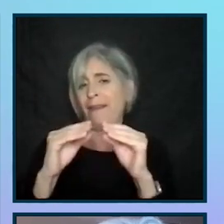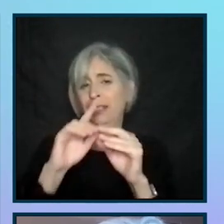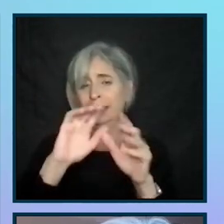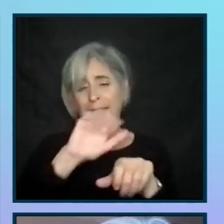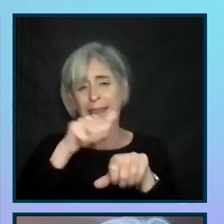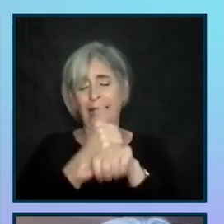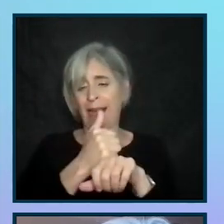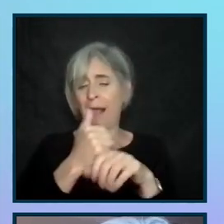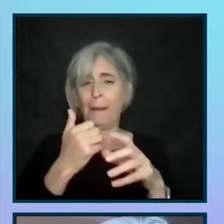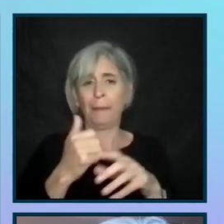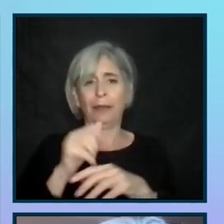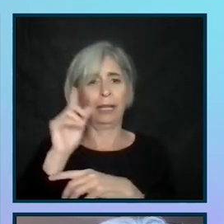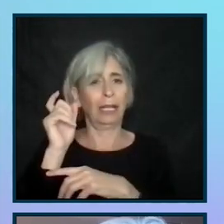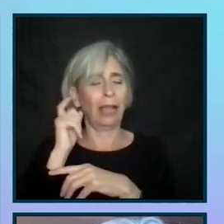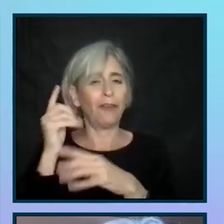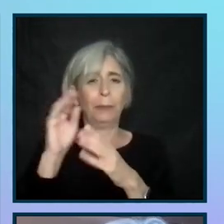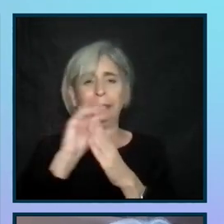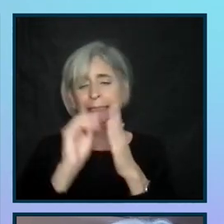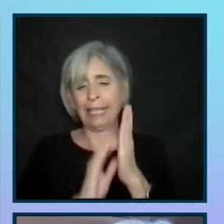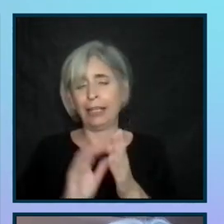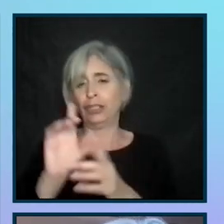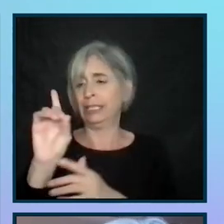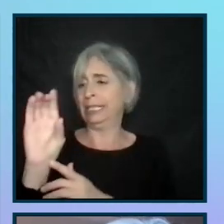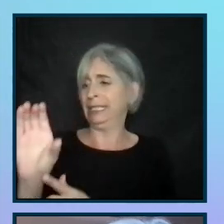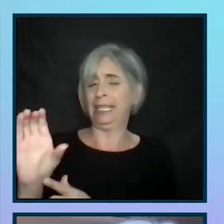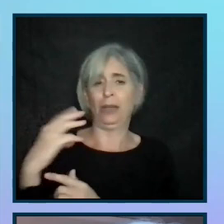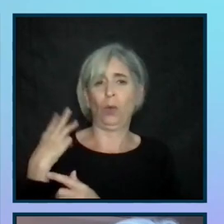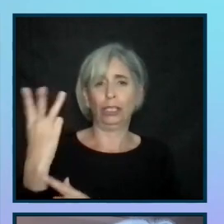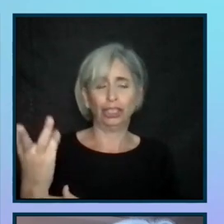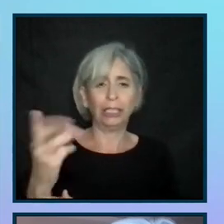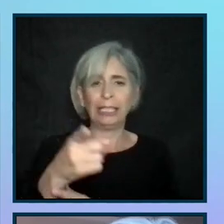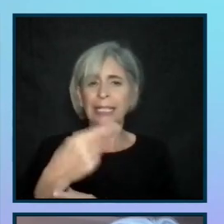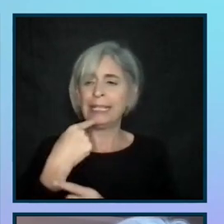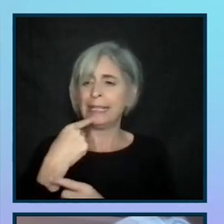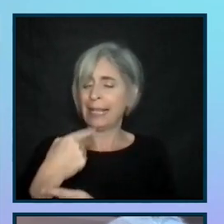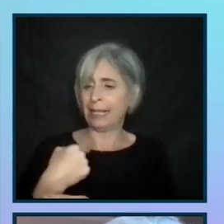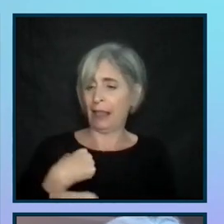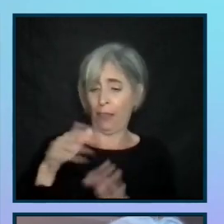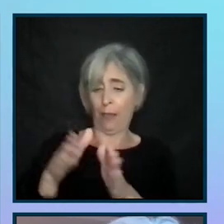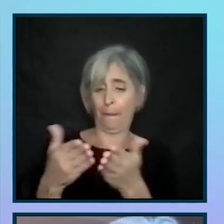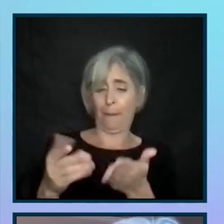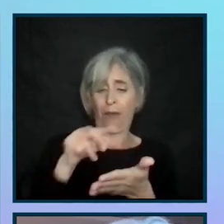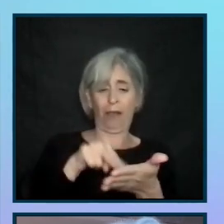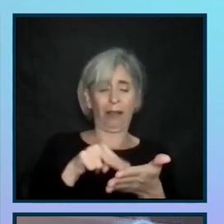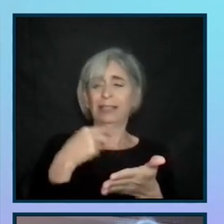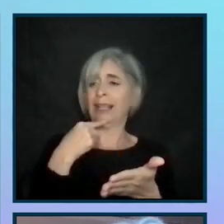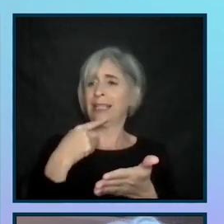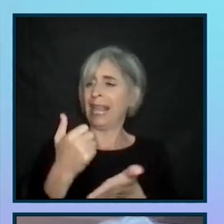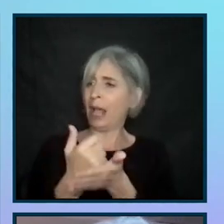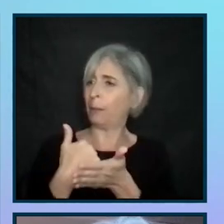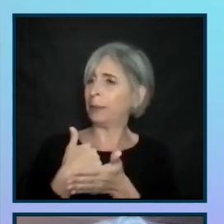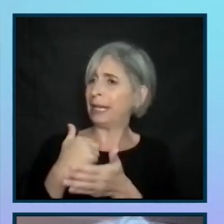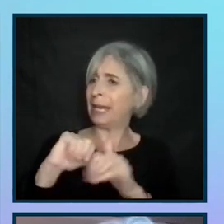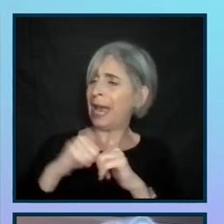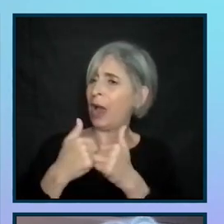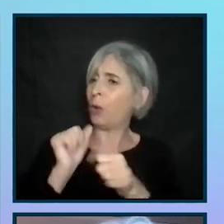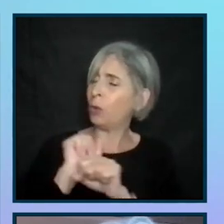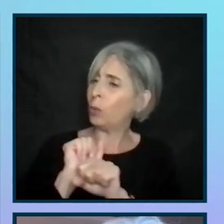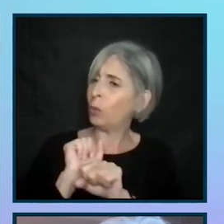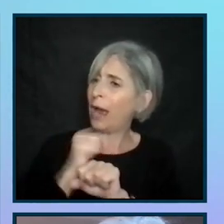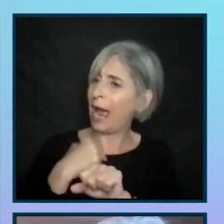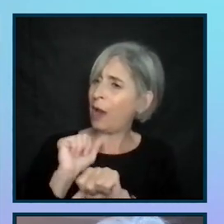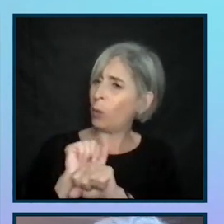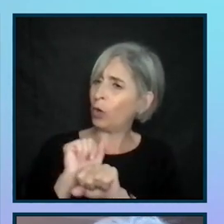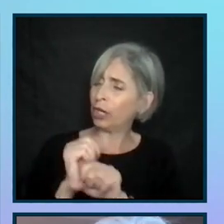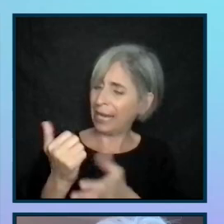He's a government designer in D.C. And when he introduced me, he said, this book helped how I work. And I wrote to him afterwards. said,